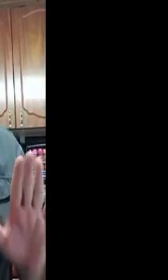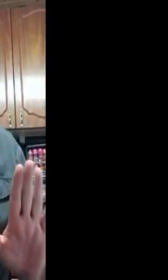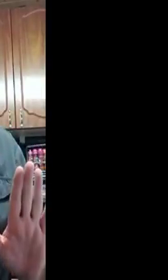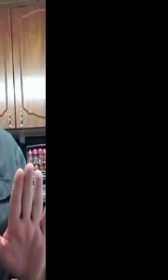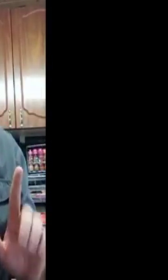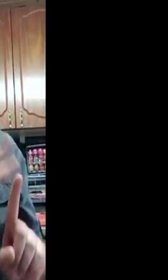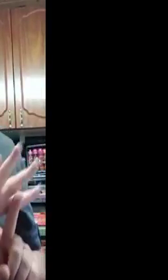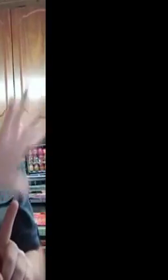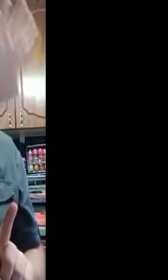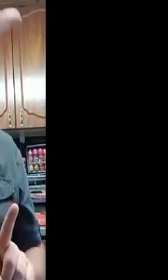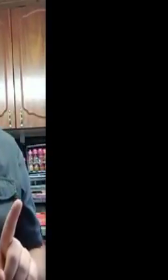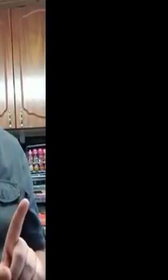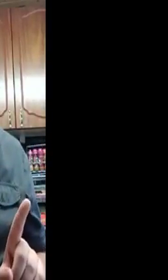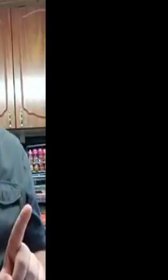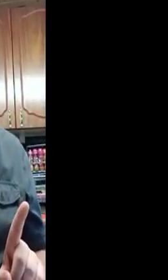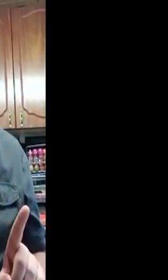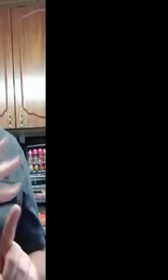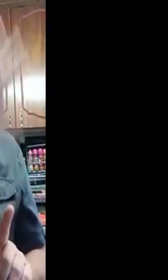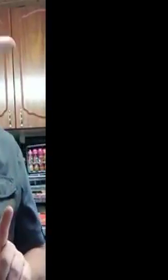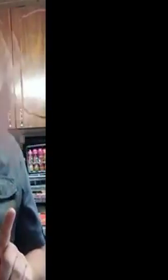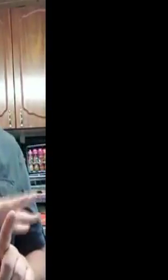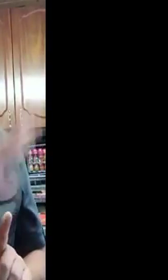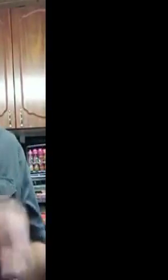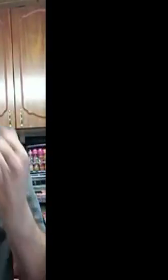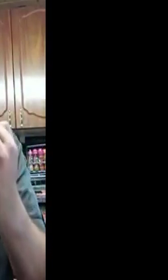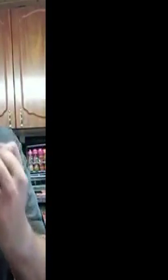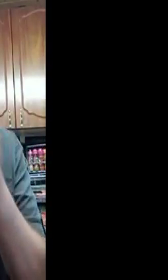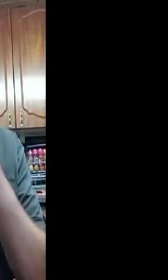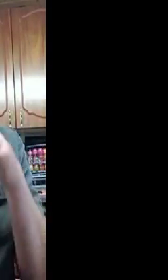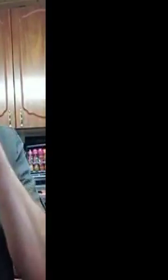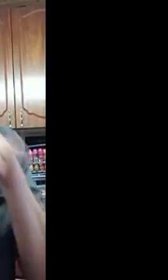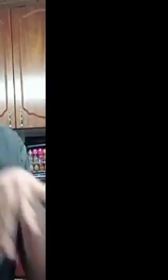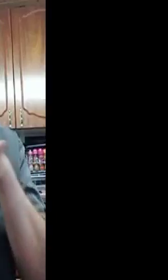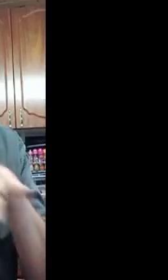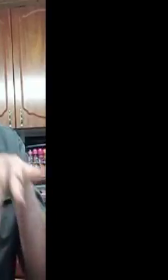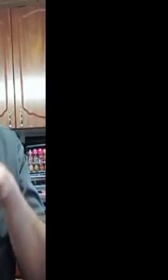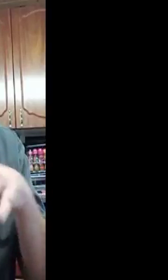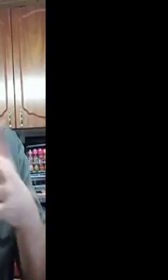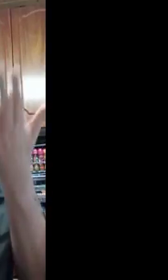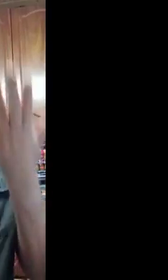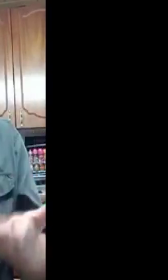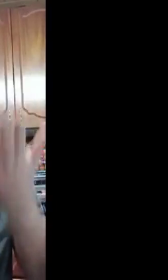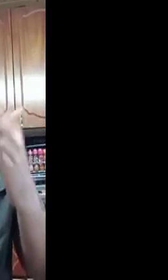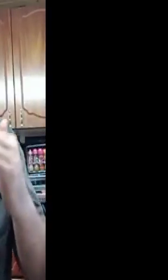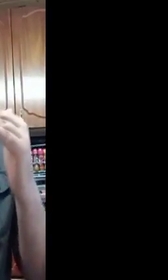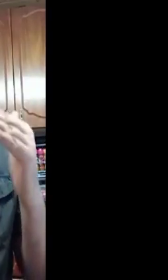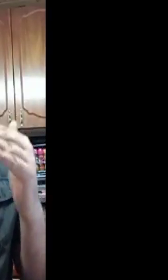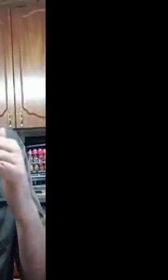going in that sort of 15mm area, but maybe more or maybe less.